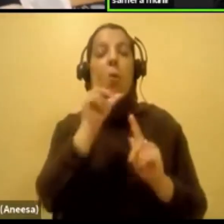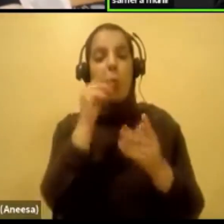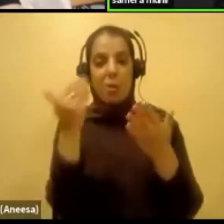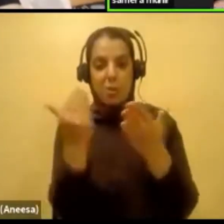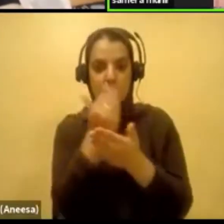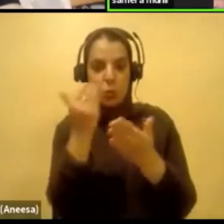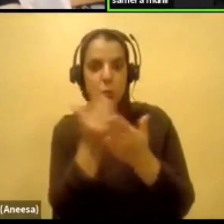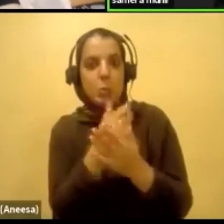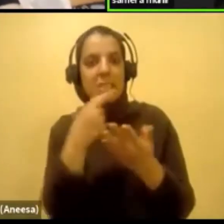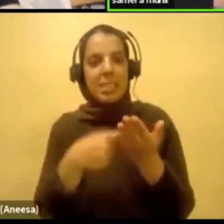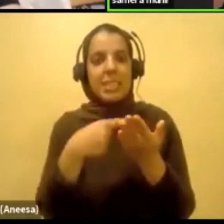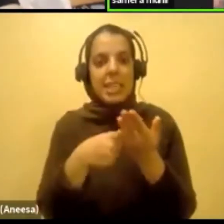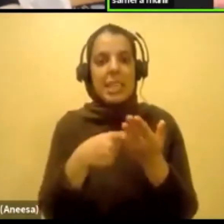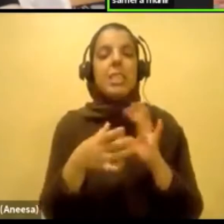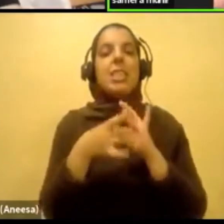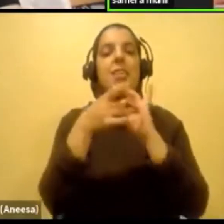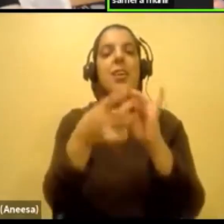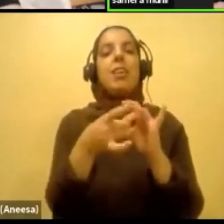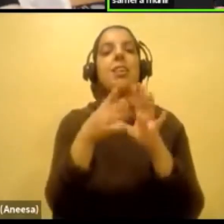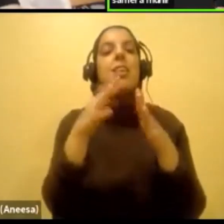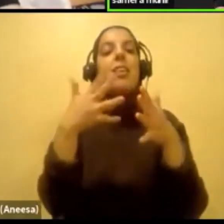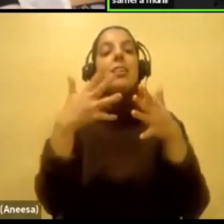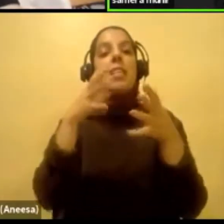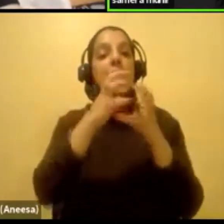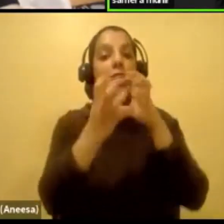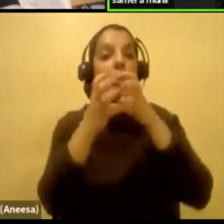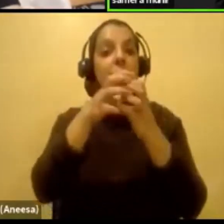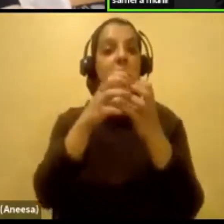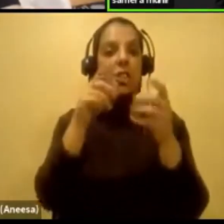intersectional discrimination with respect of race and disability?